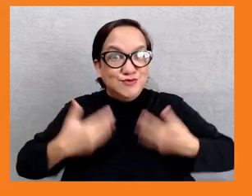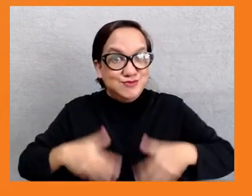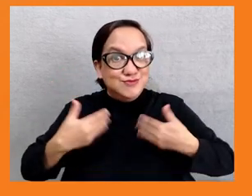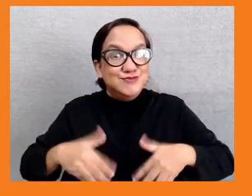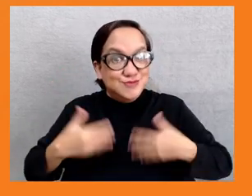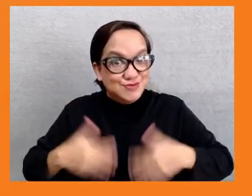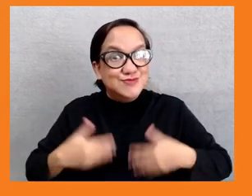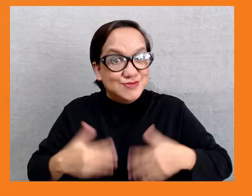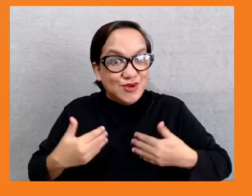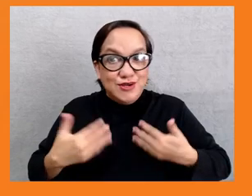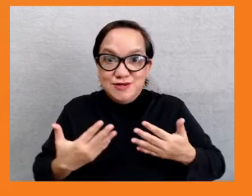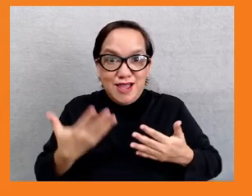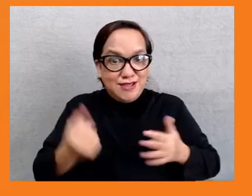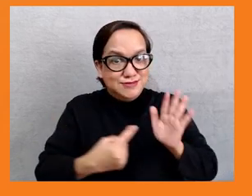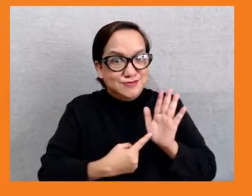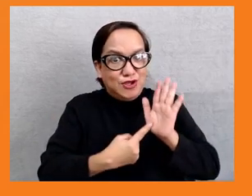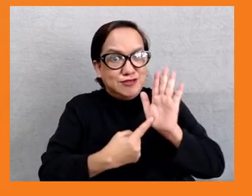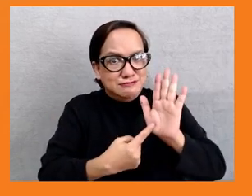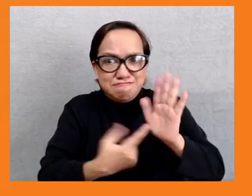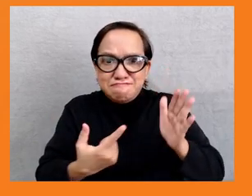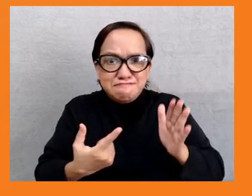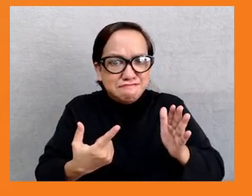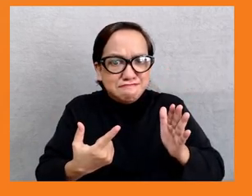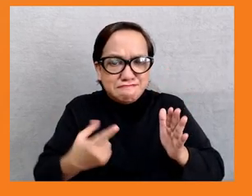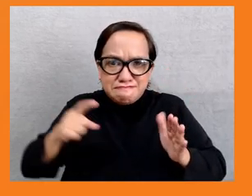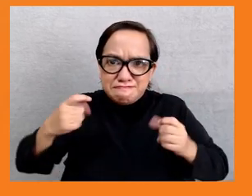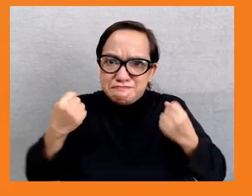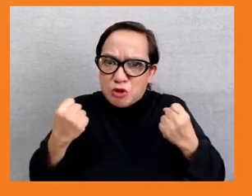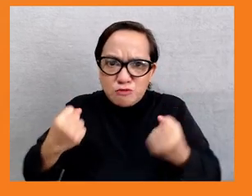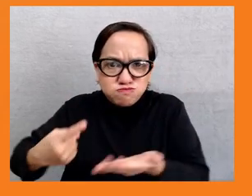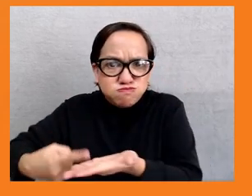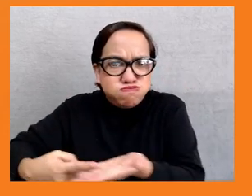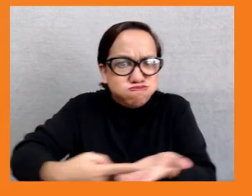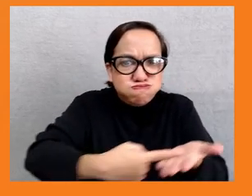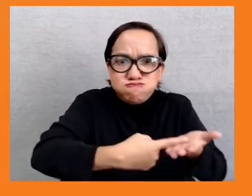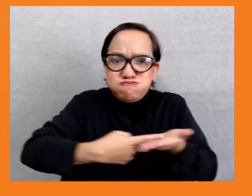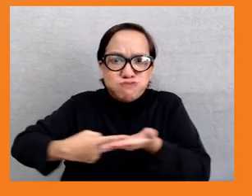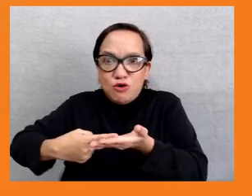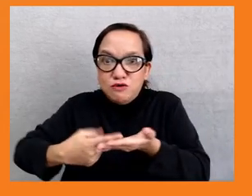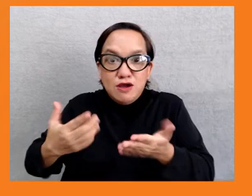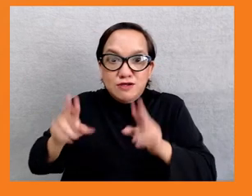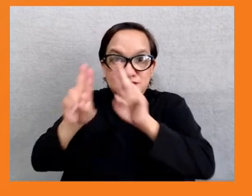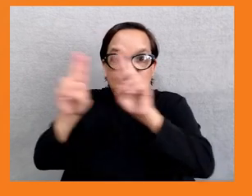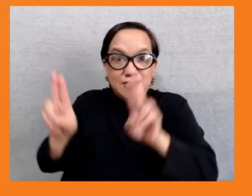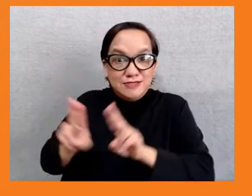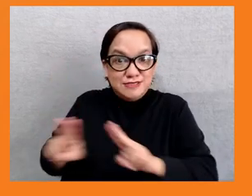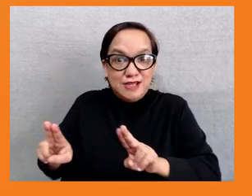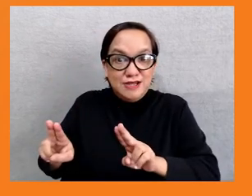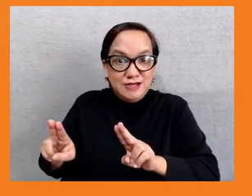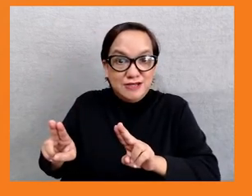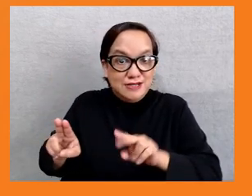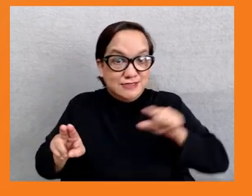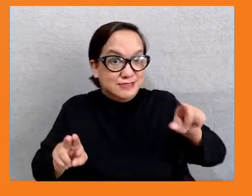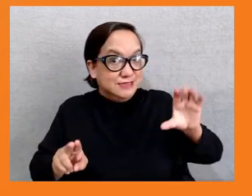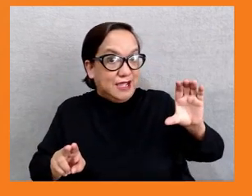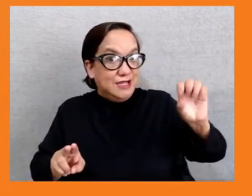dialogue and understanding between the international institutions and civil society. As some of you would recall,